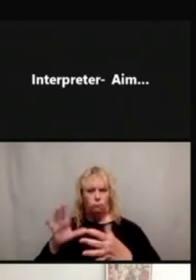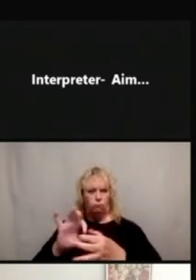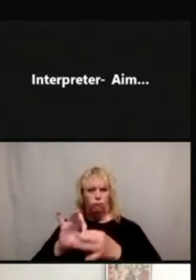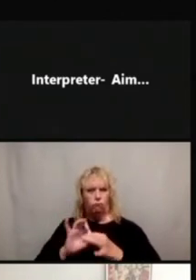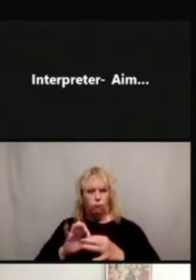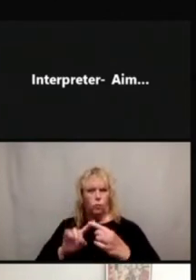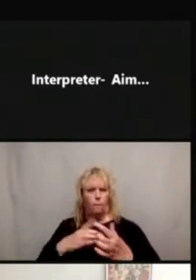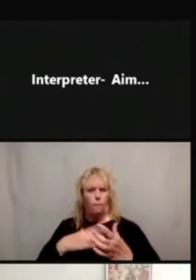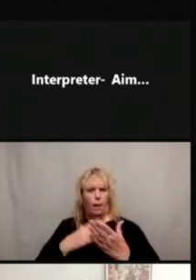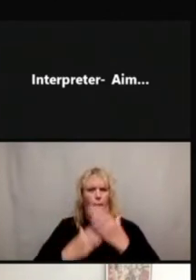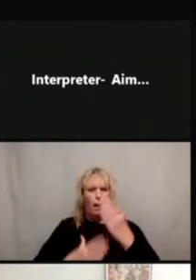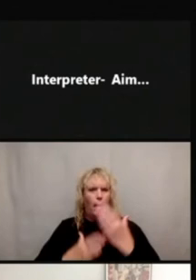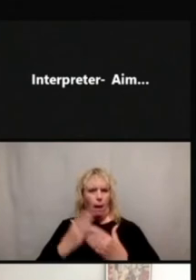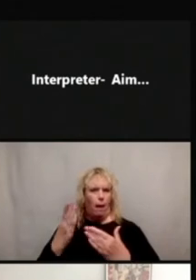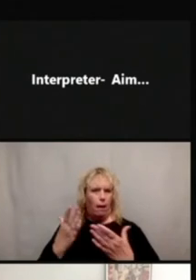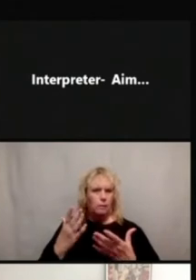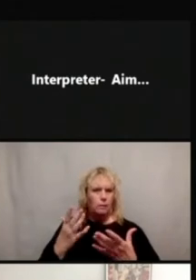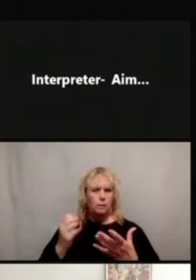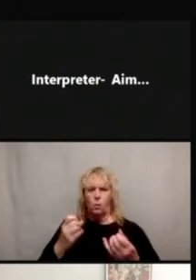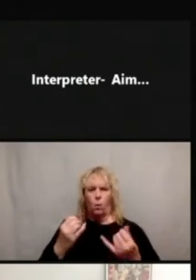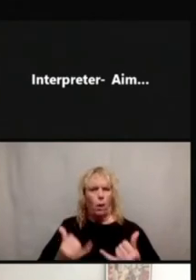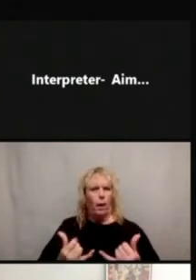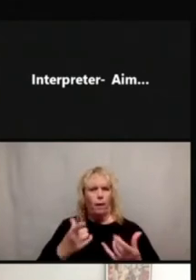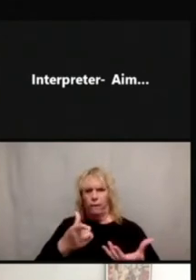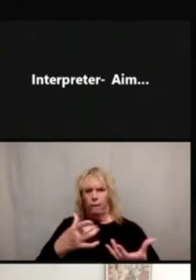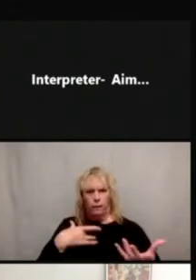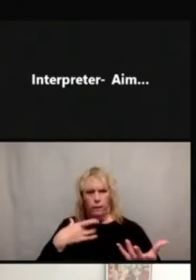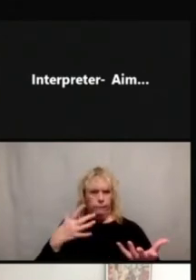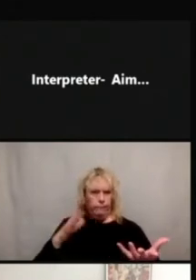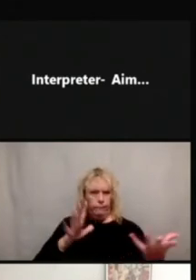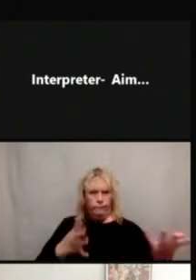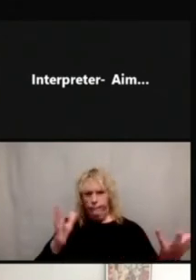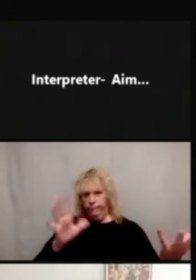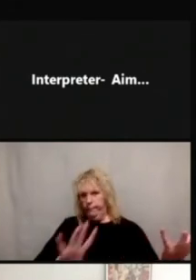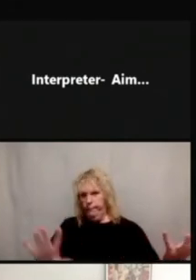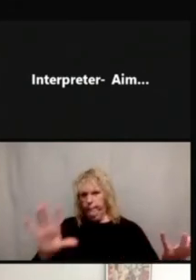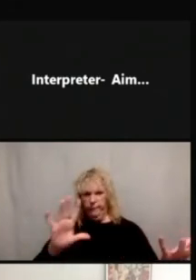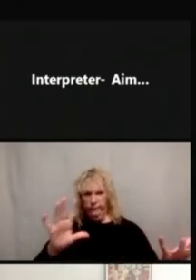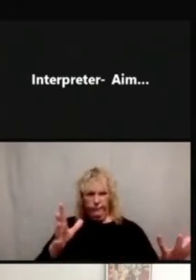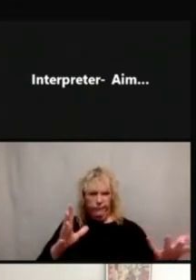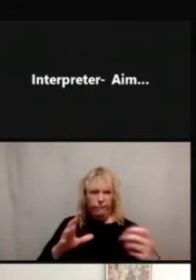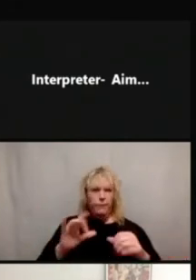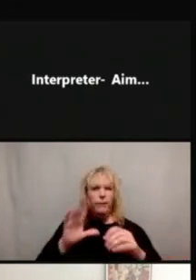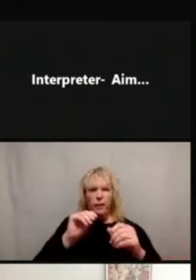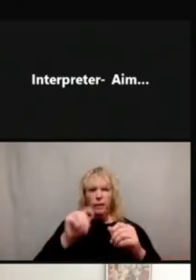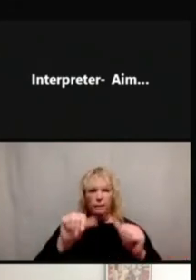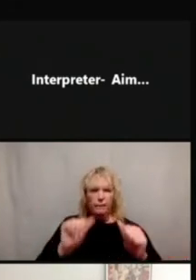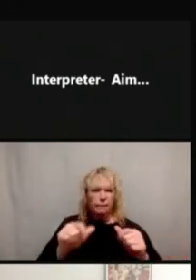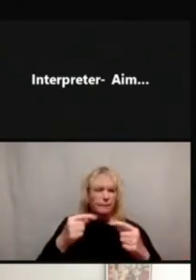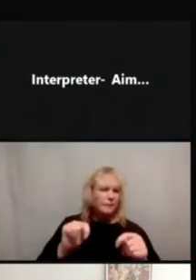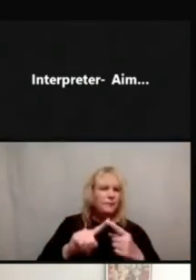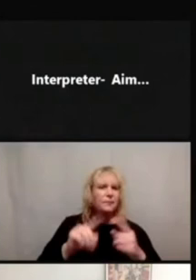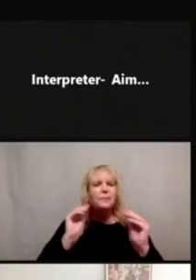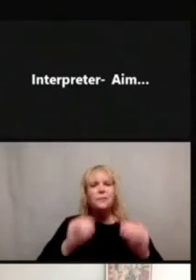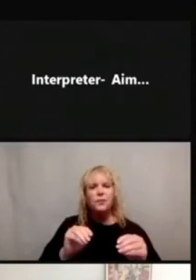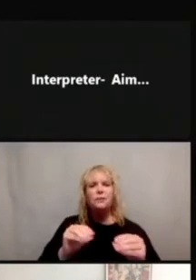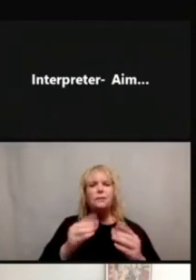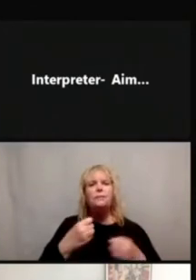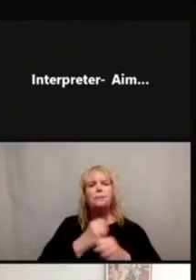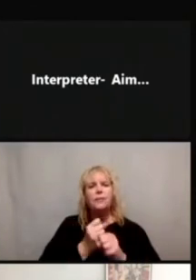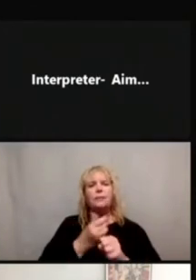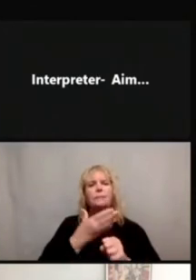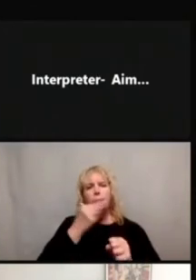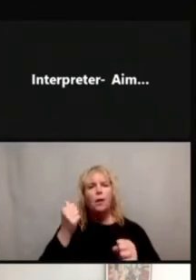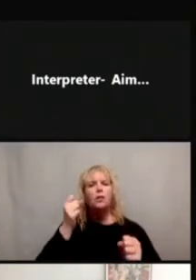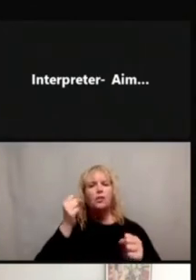kind of just floating and separated. So putting it in context just helps your user kind of understand where